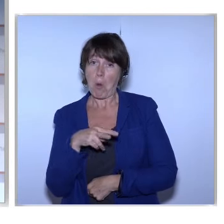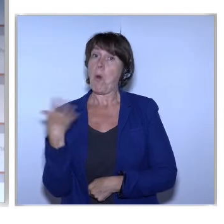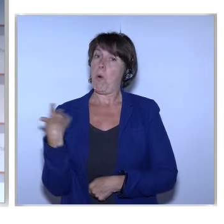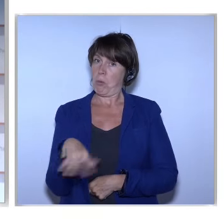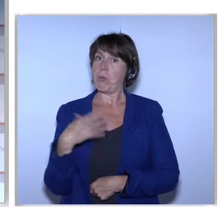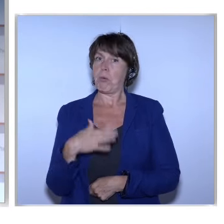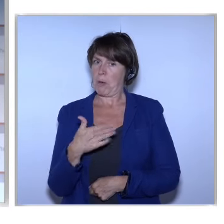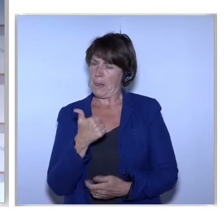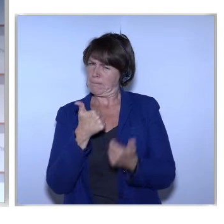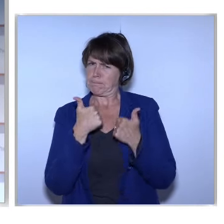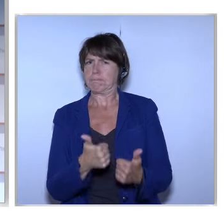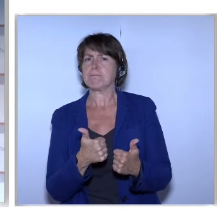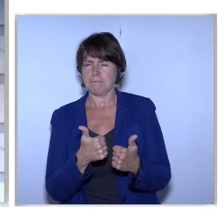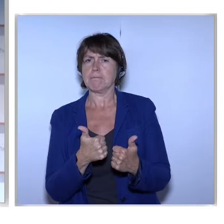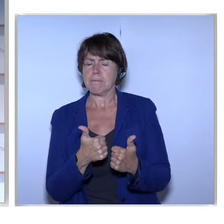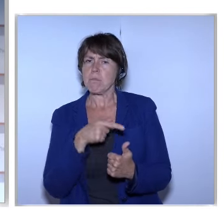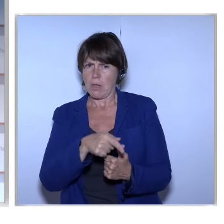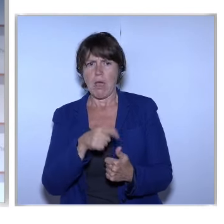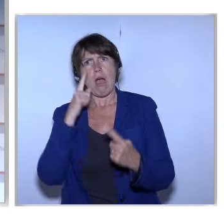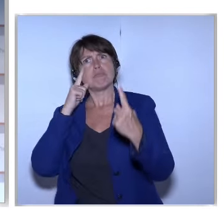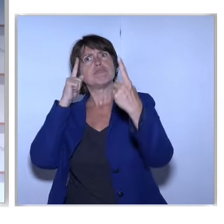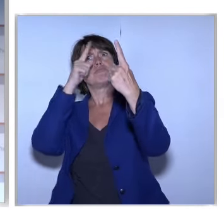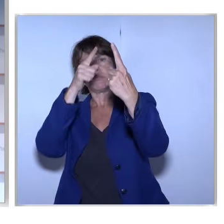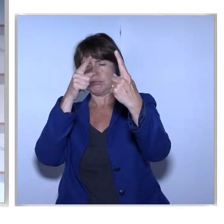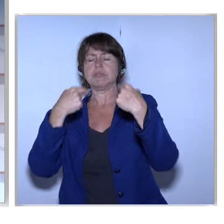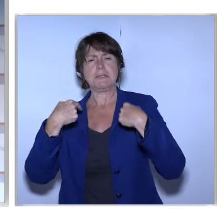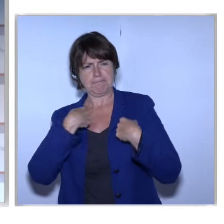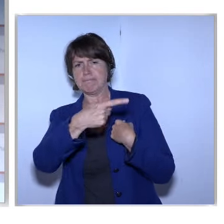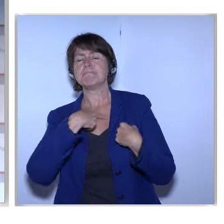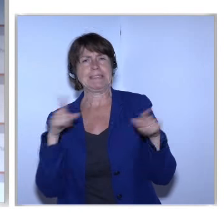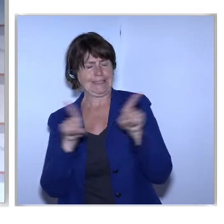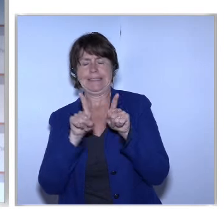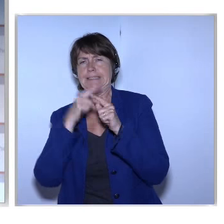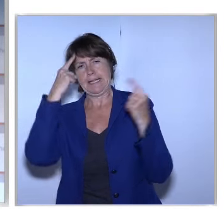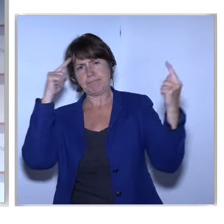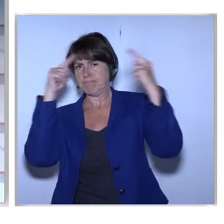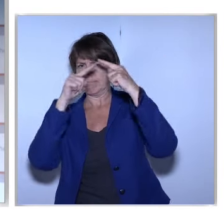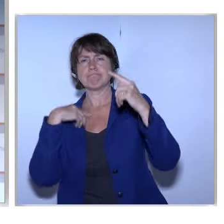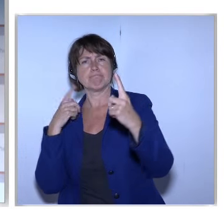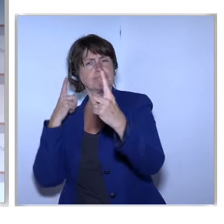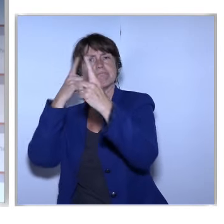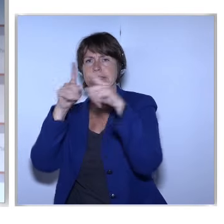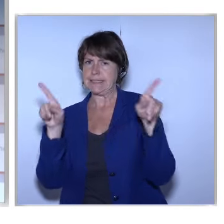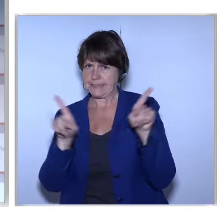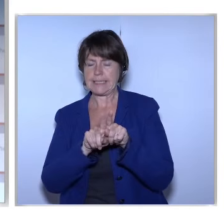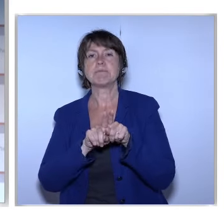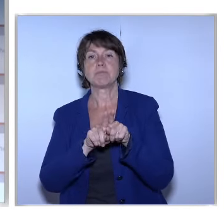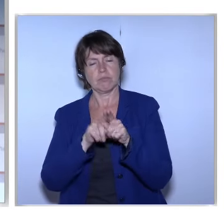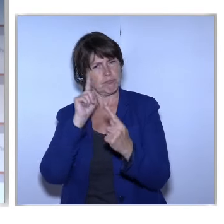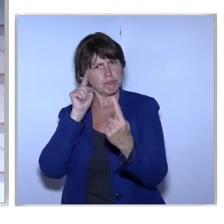Great Ambitions That You And I Share As They Aim To Provide The Necessary Opportunities For All Europeans